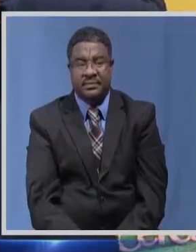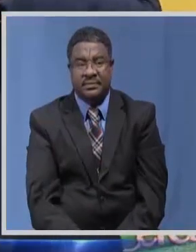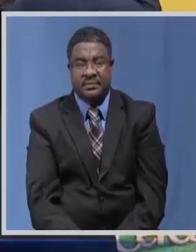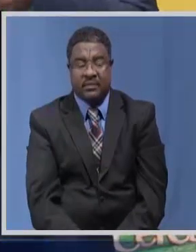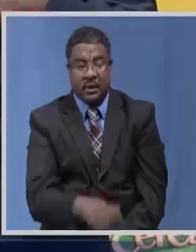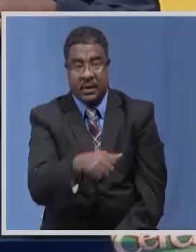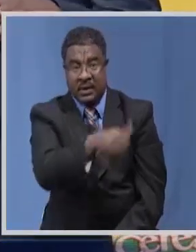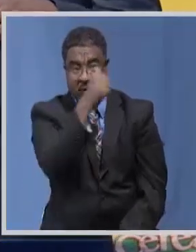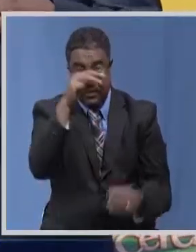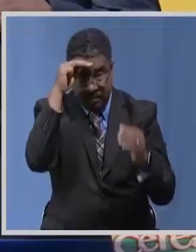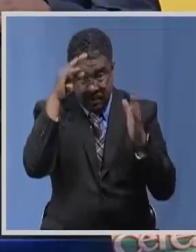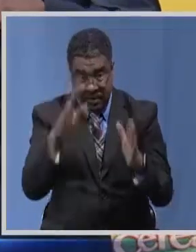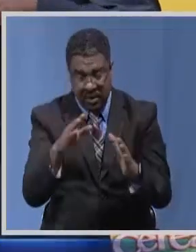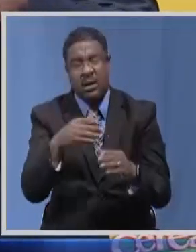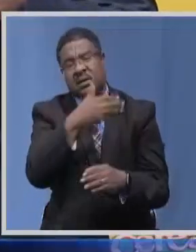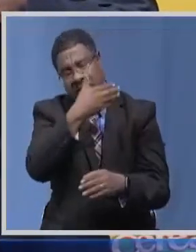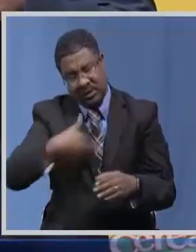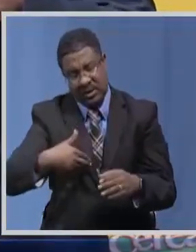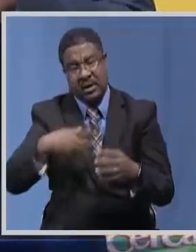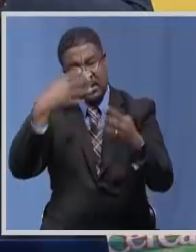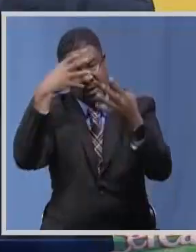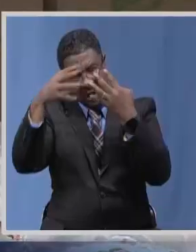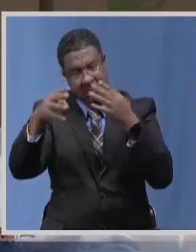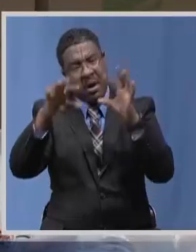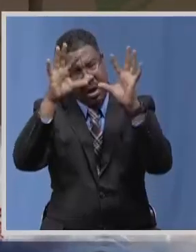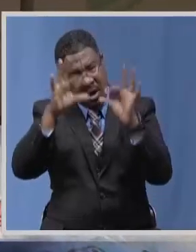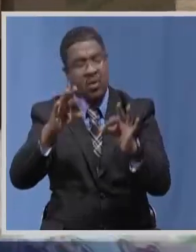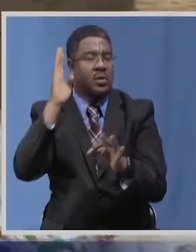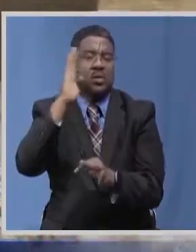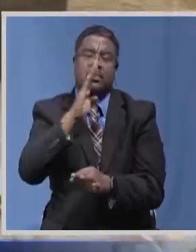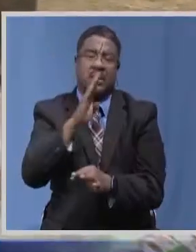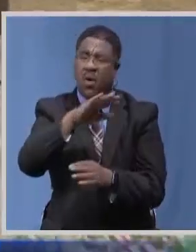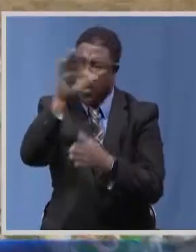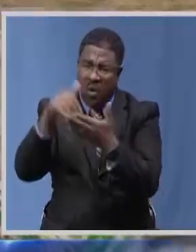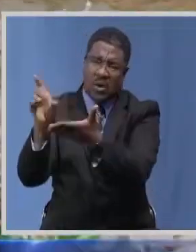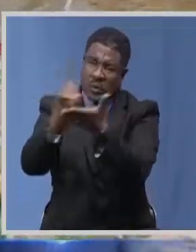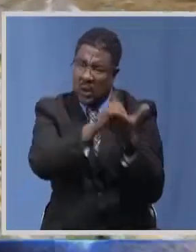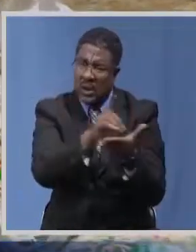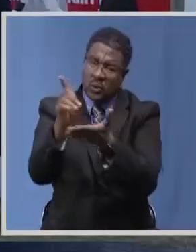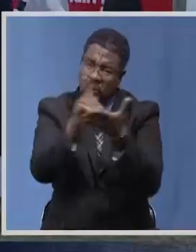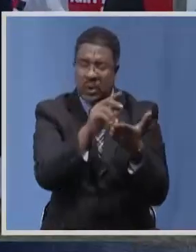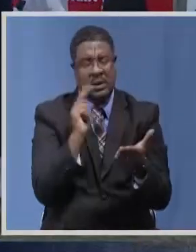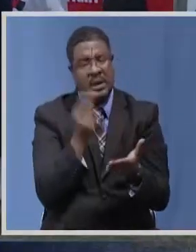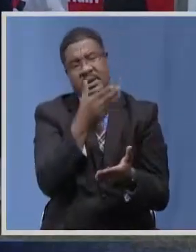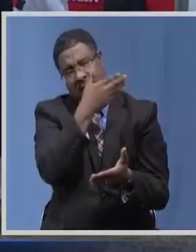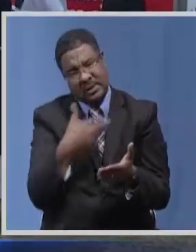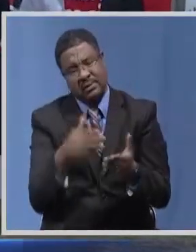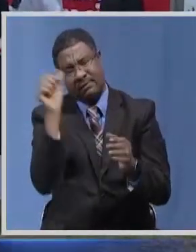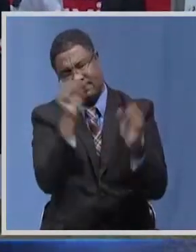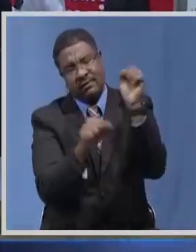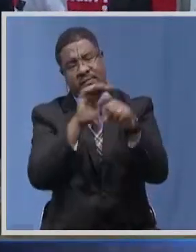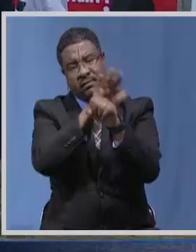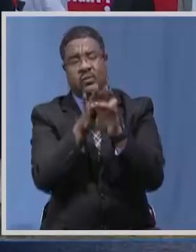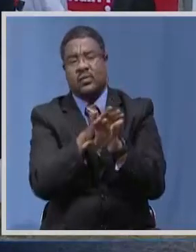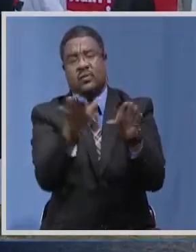reiterated government's commitment to transparency and accountability for the donated items as it heightens the fight against the pandemic